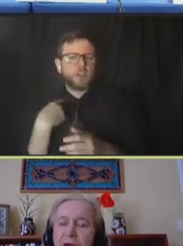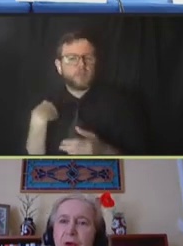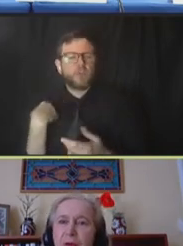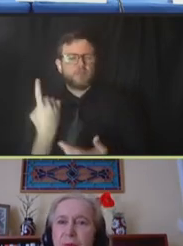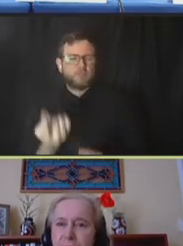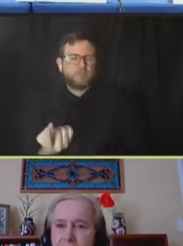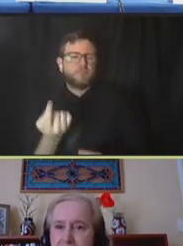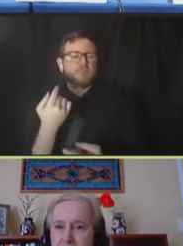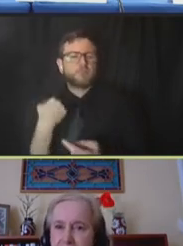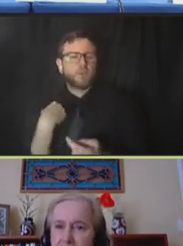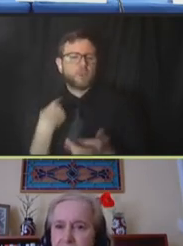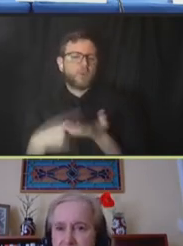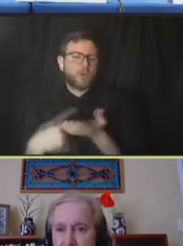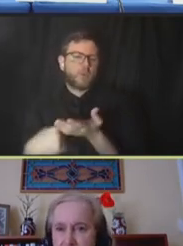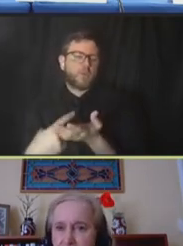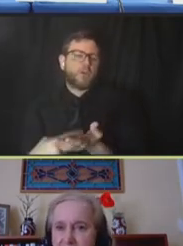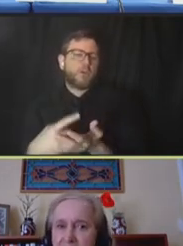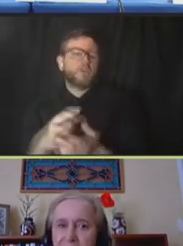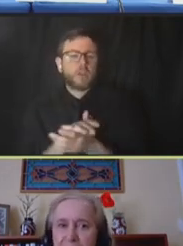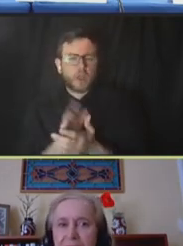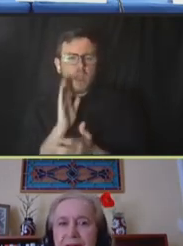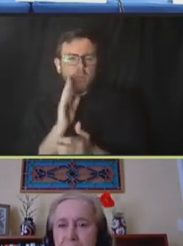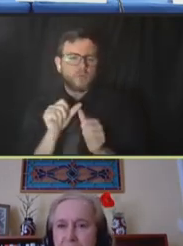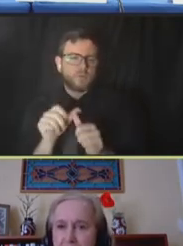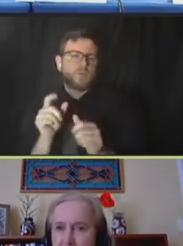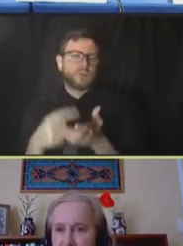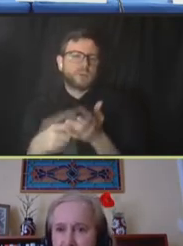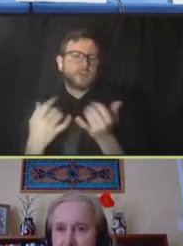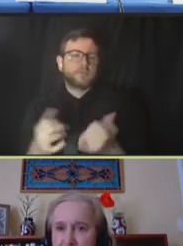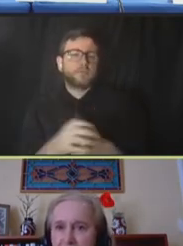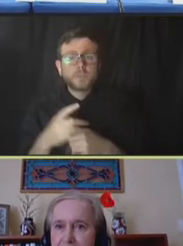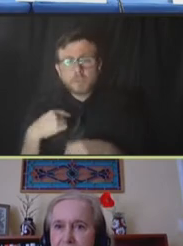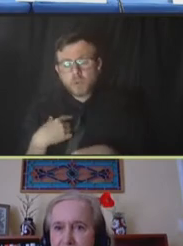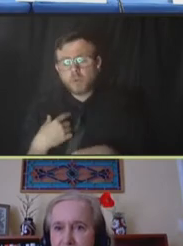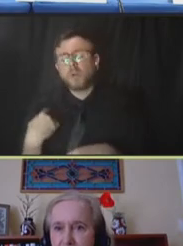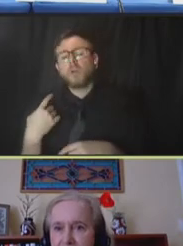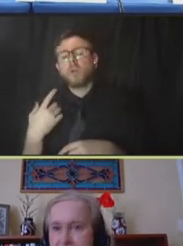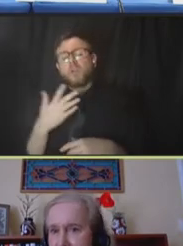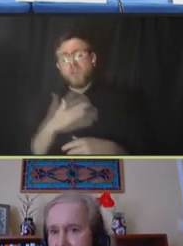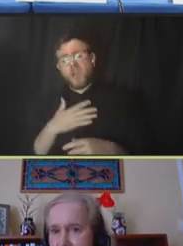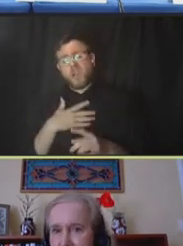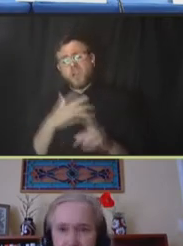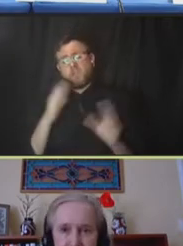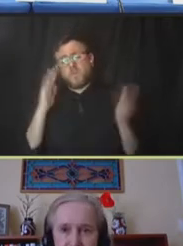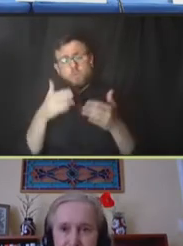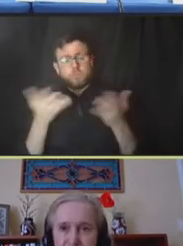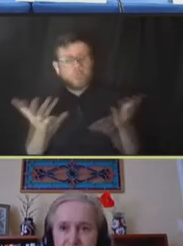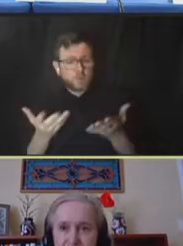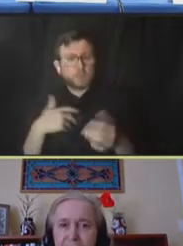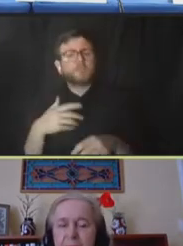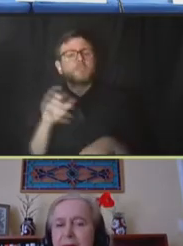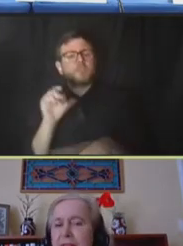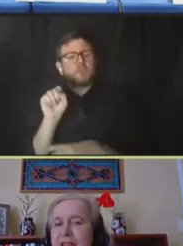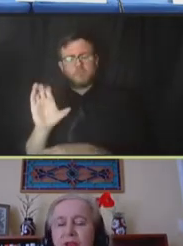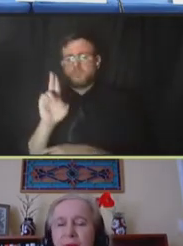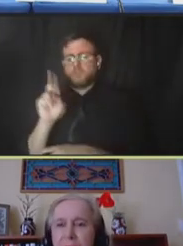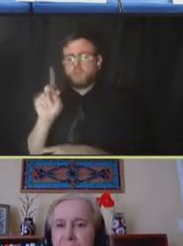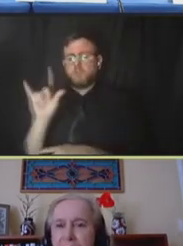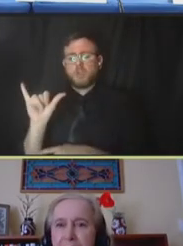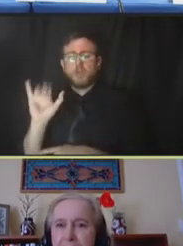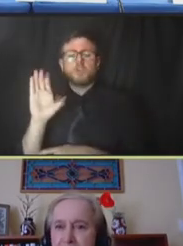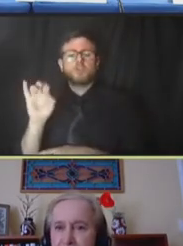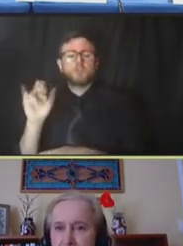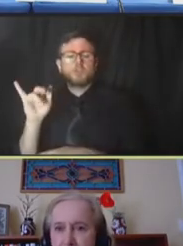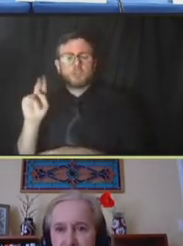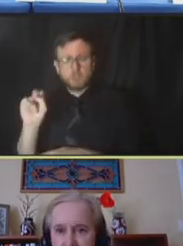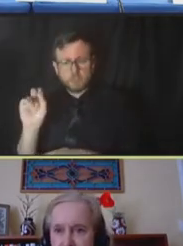So, much of my research has focused on supply chains. Supply chains we've seen and heard about have been disrupted